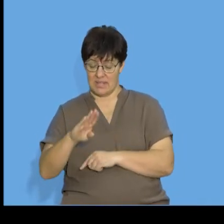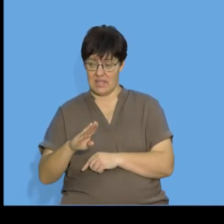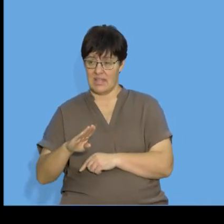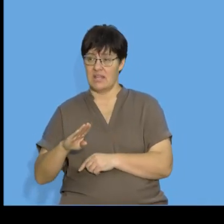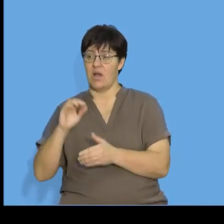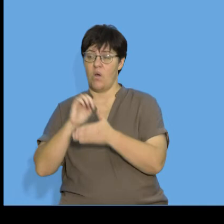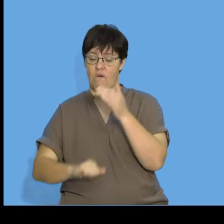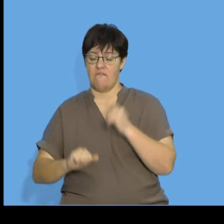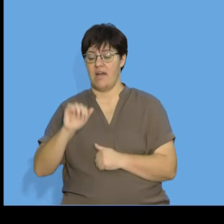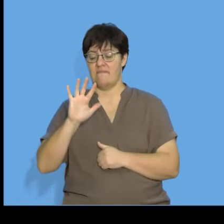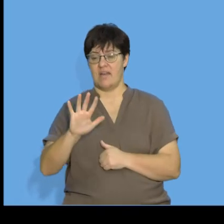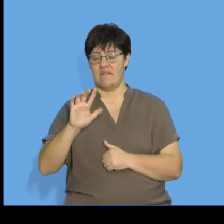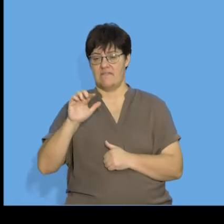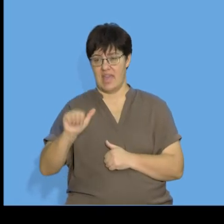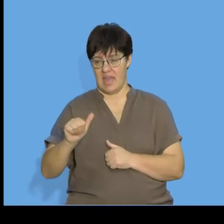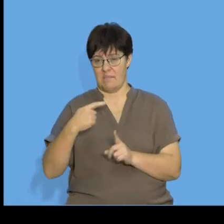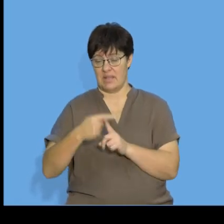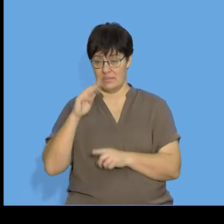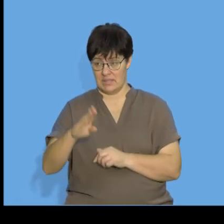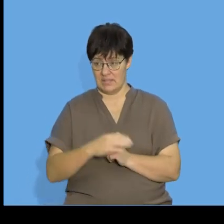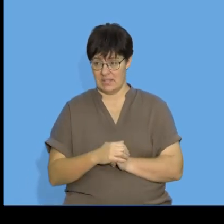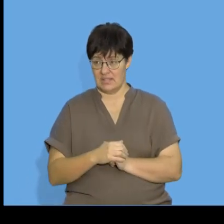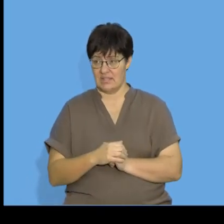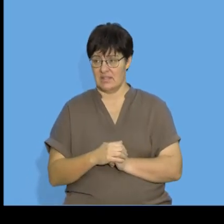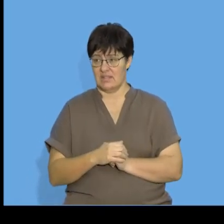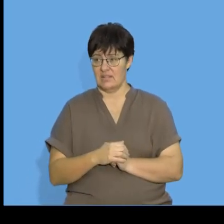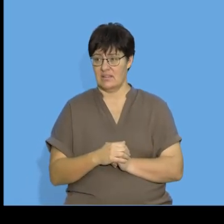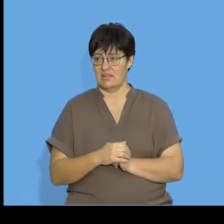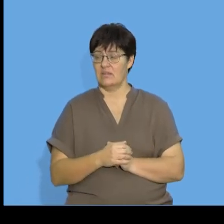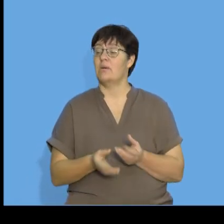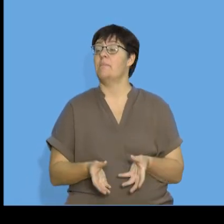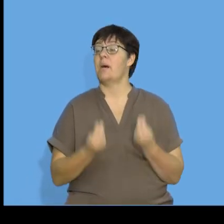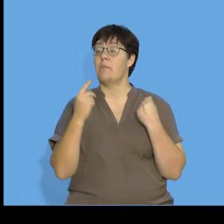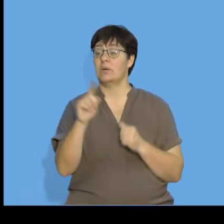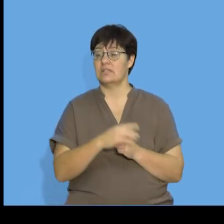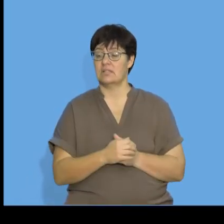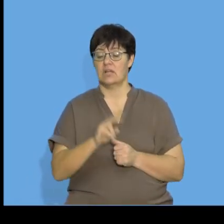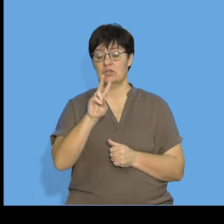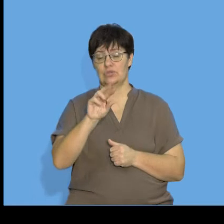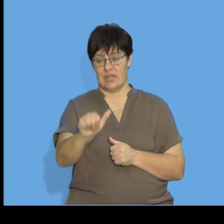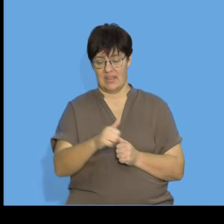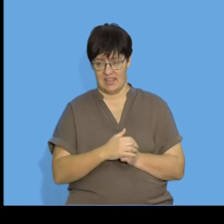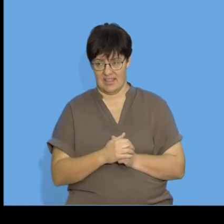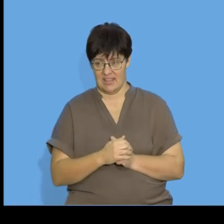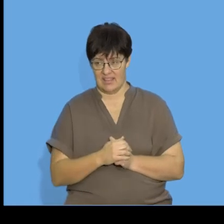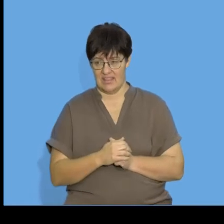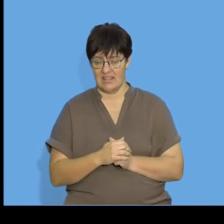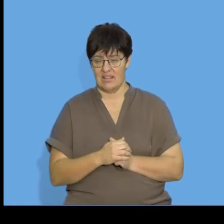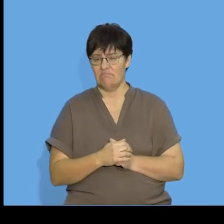subtract 5 a plus b you would end up with 2 a.